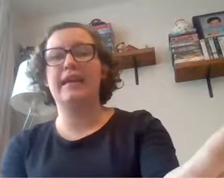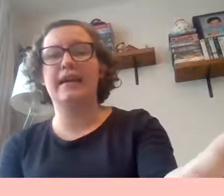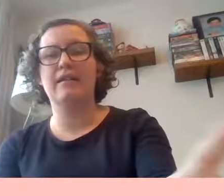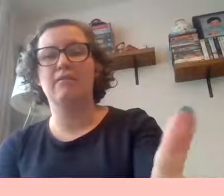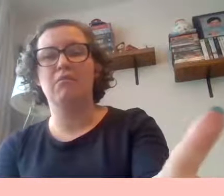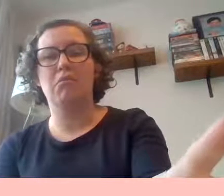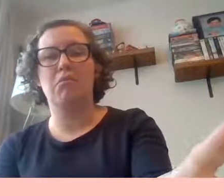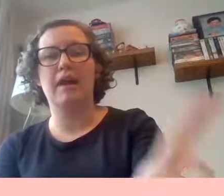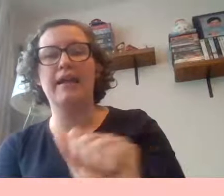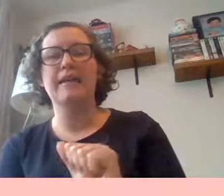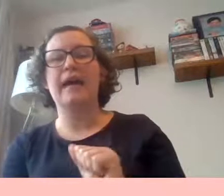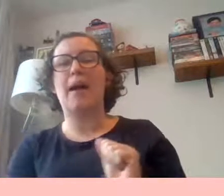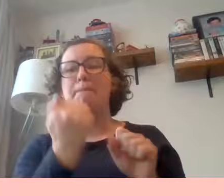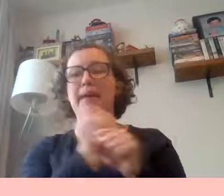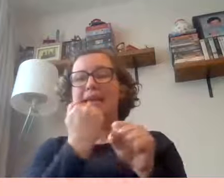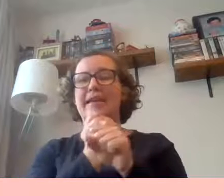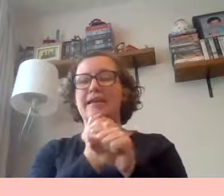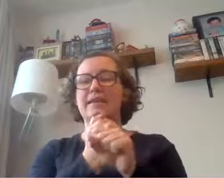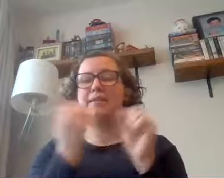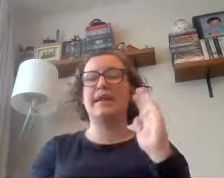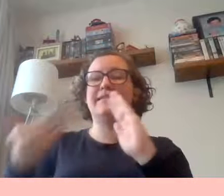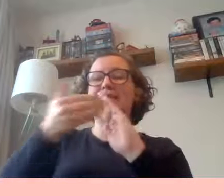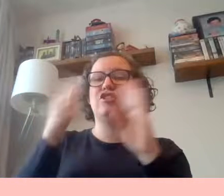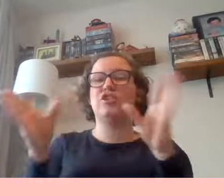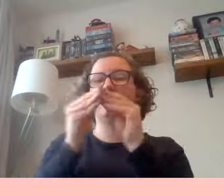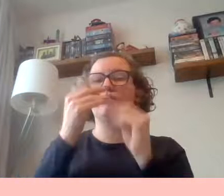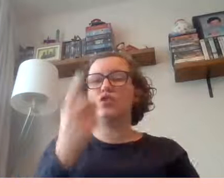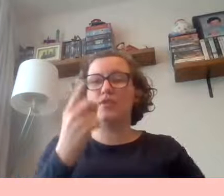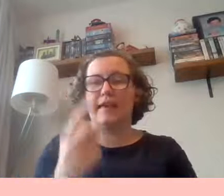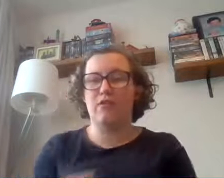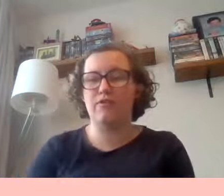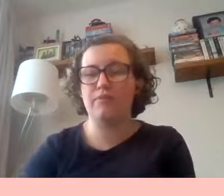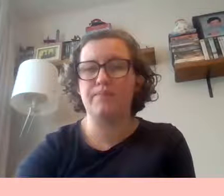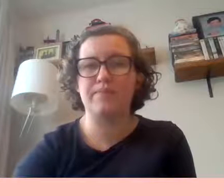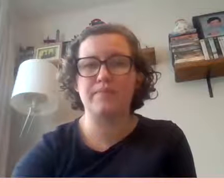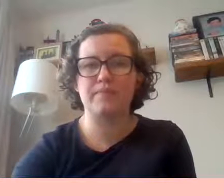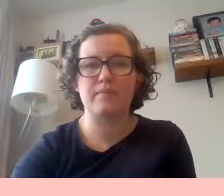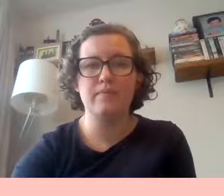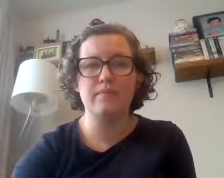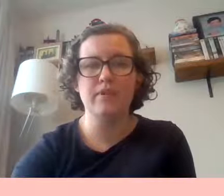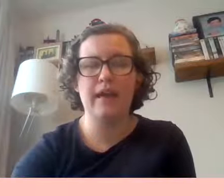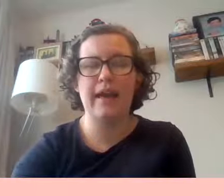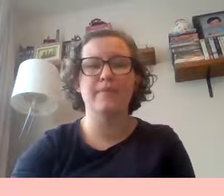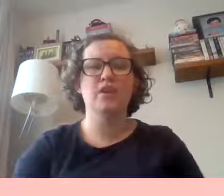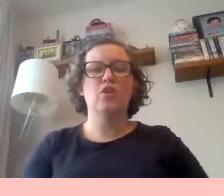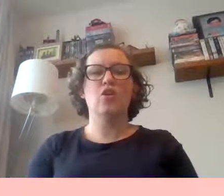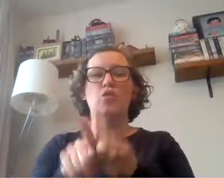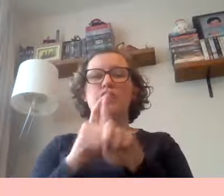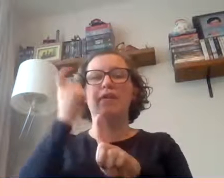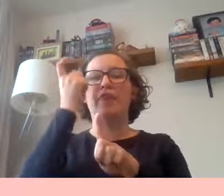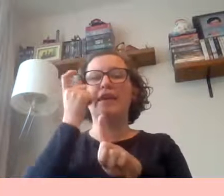here okay and make some addition sums yourself okay